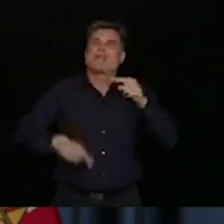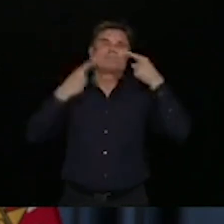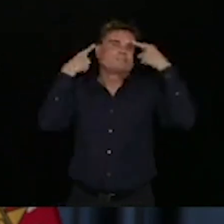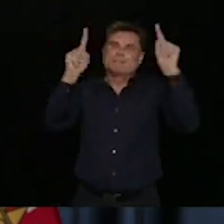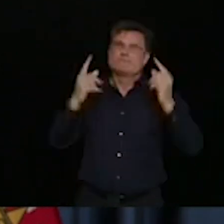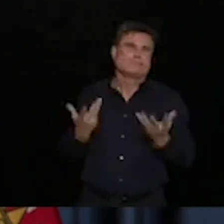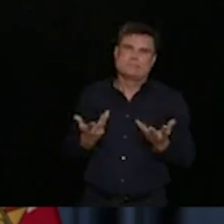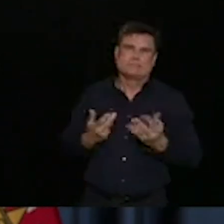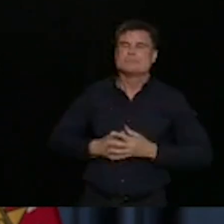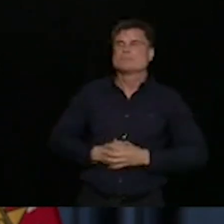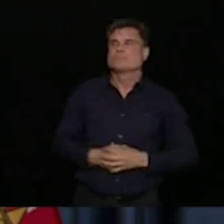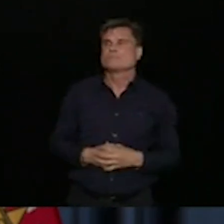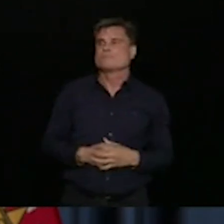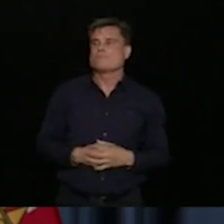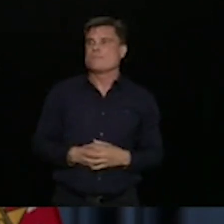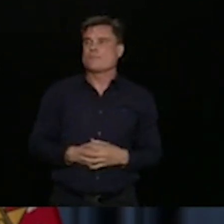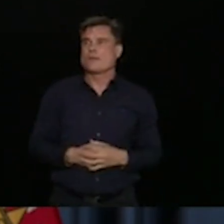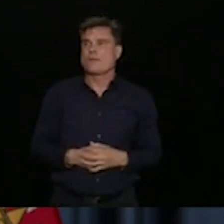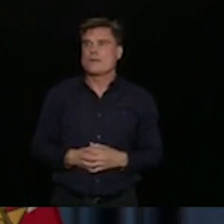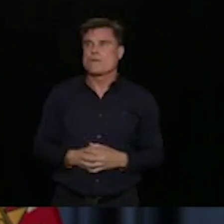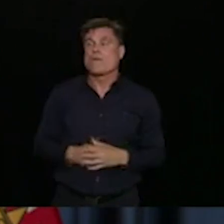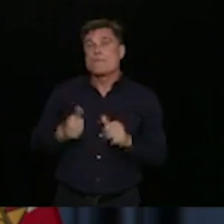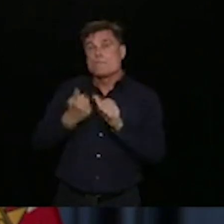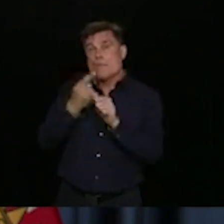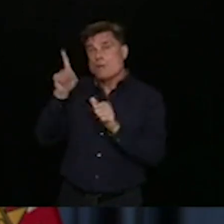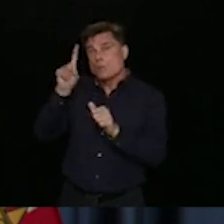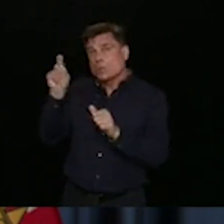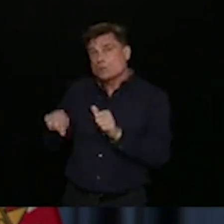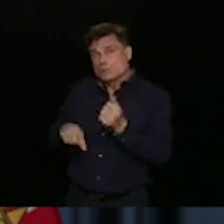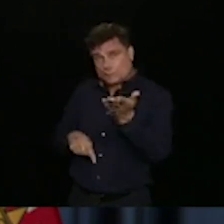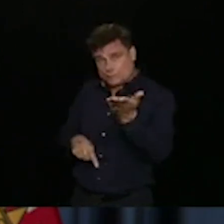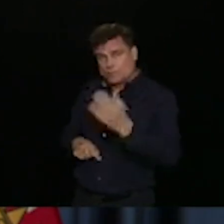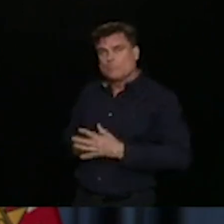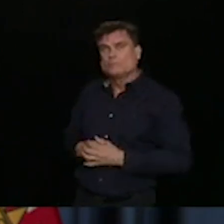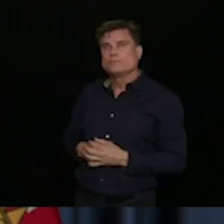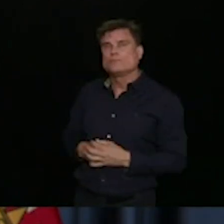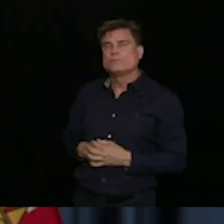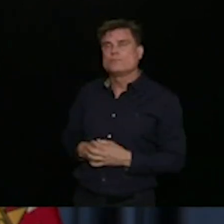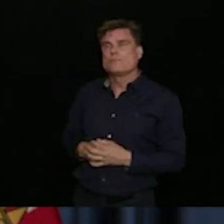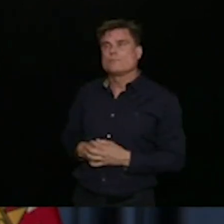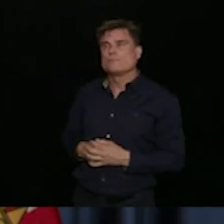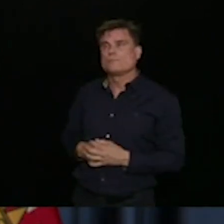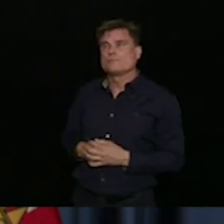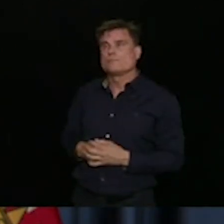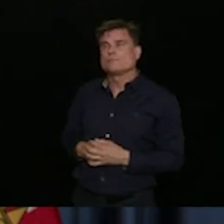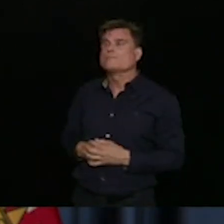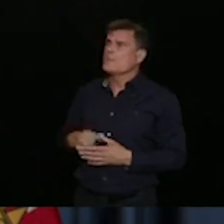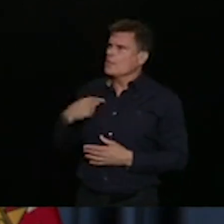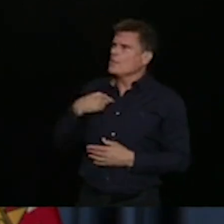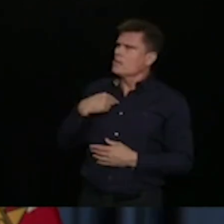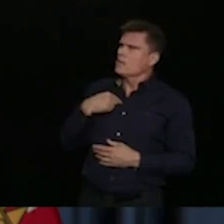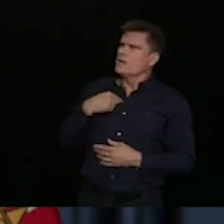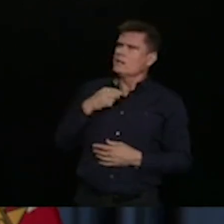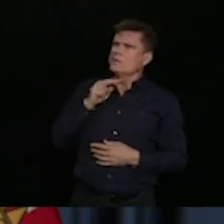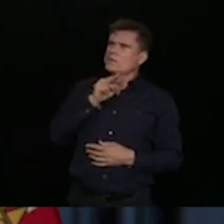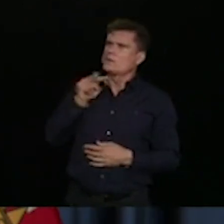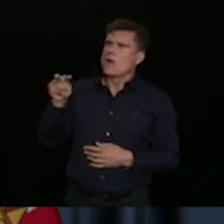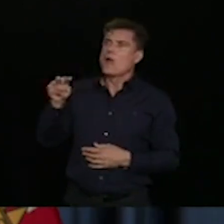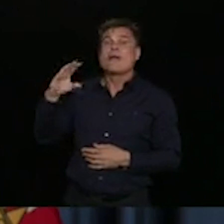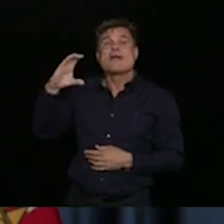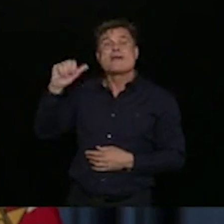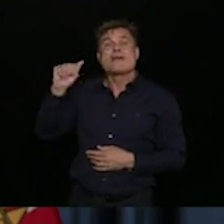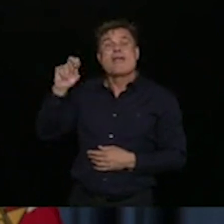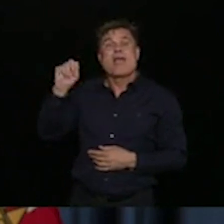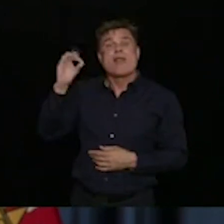Do you have a follow-up, Yes, please. I see at about the same time that Can4 has